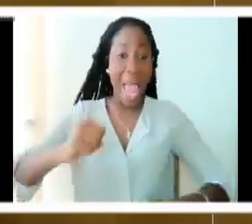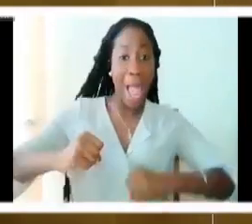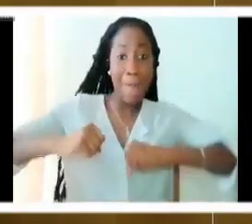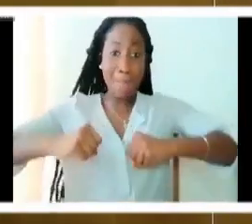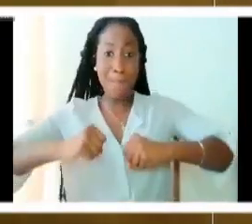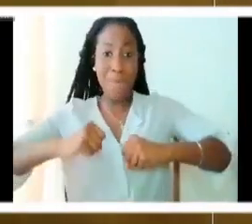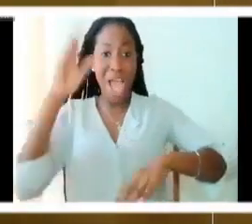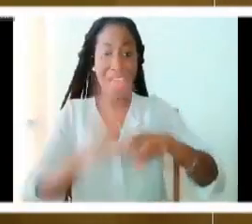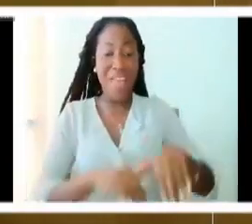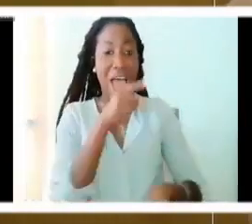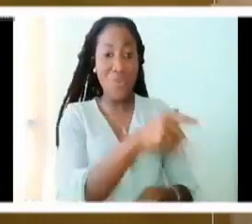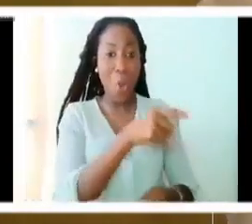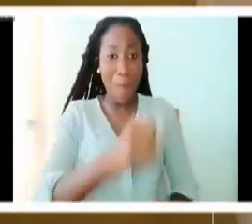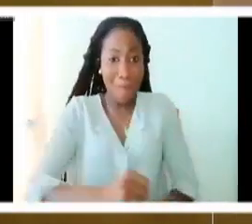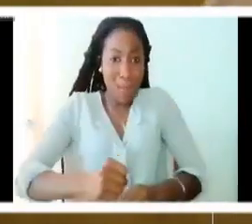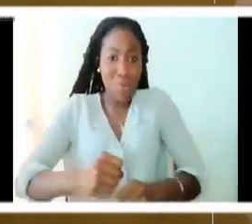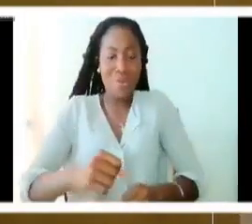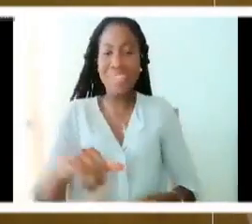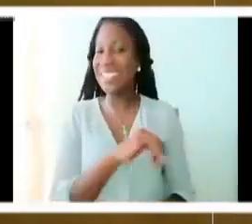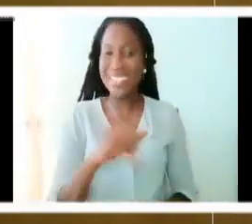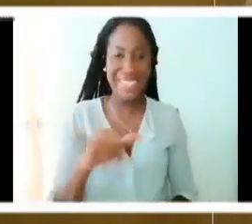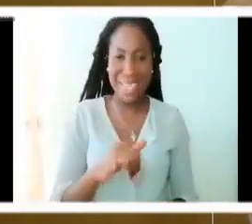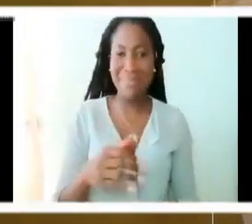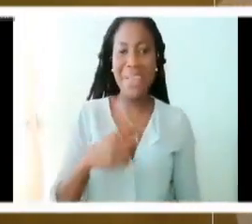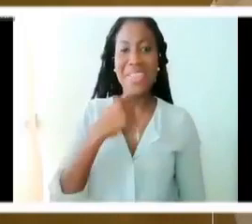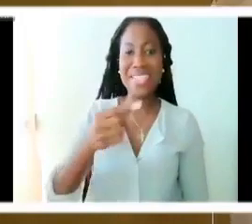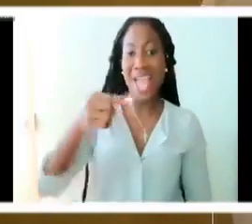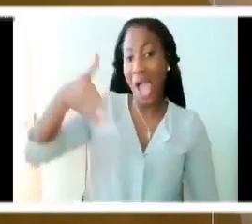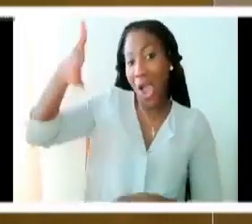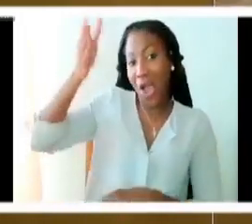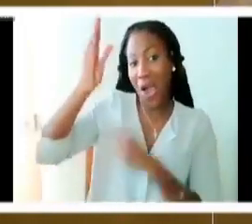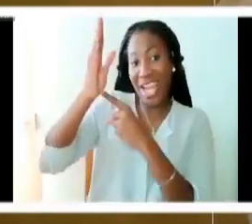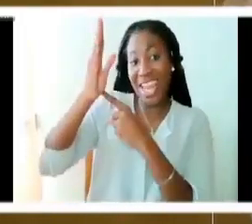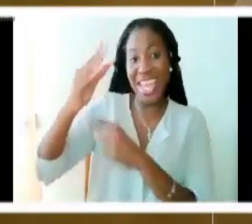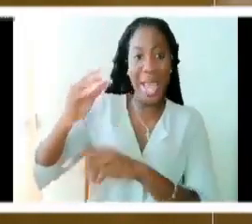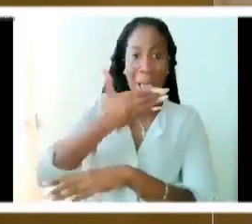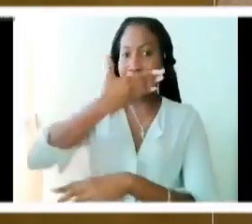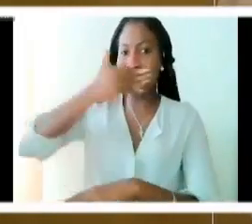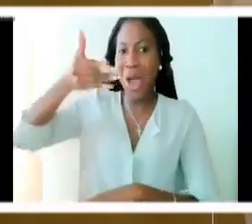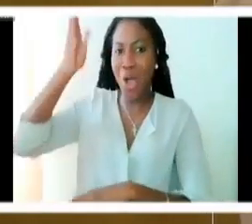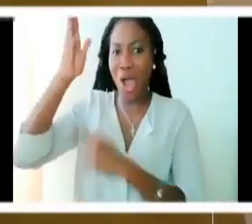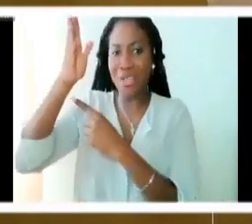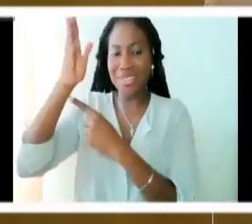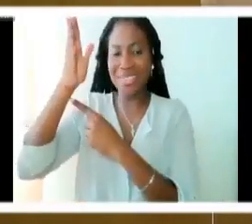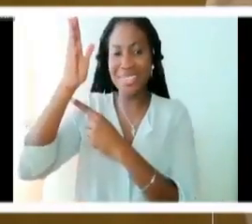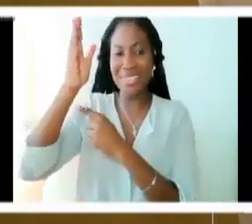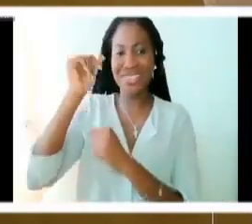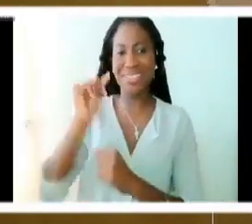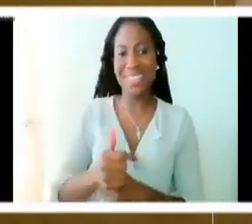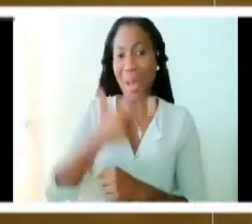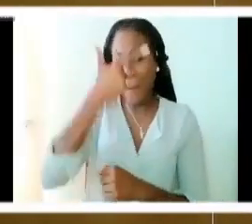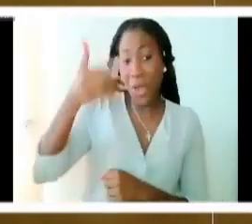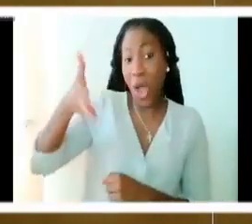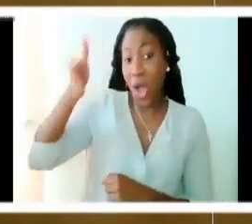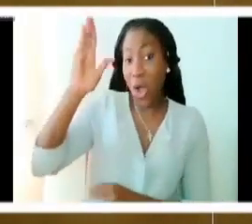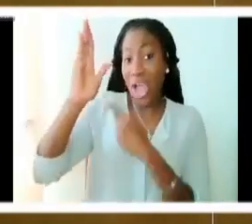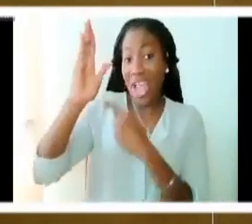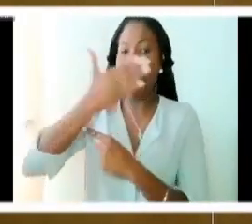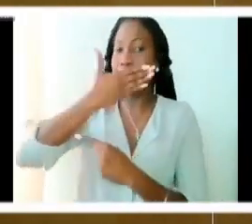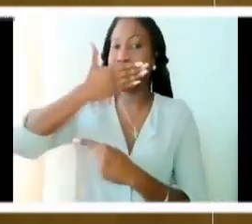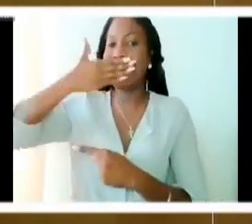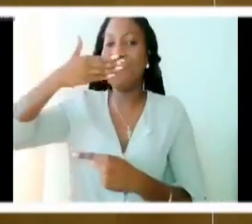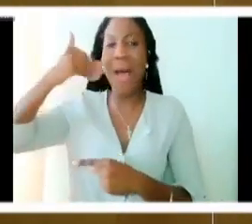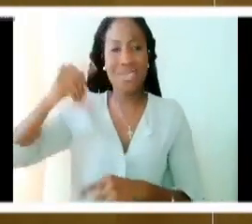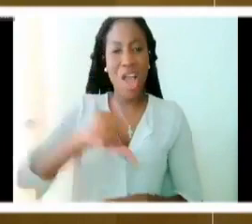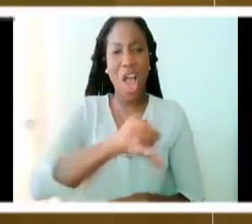Israel was. My God bigger and badder than yours, and that's why we will triumph because our God is bigger and badder than yours. And Moses